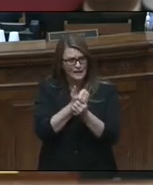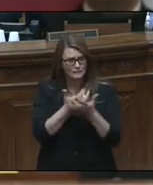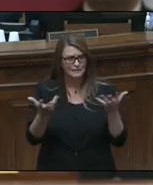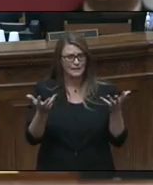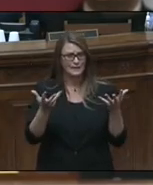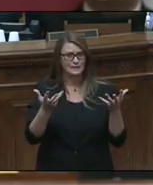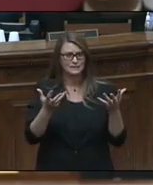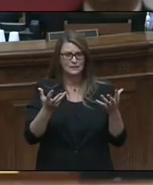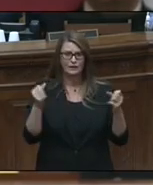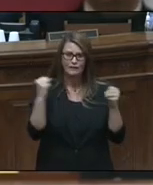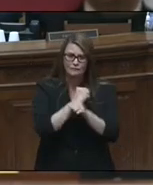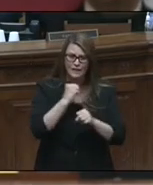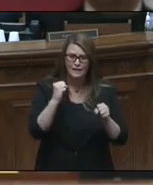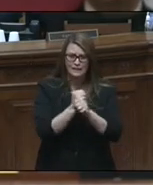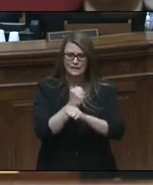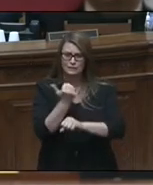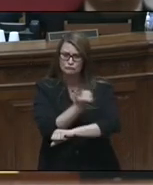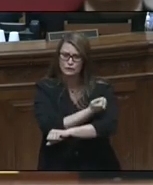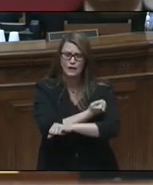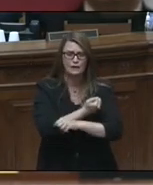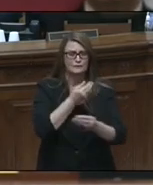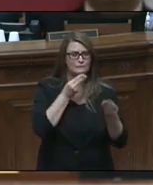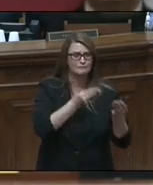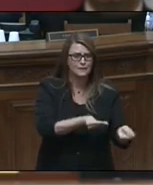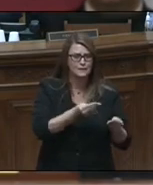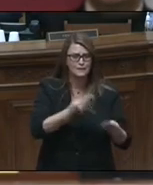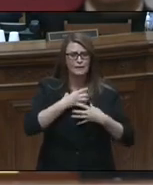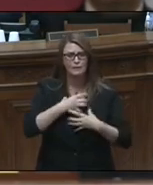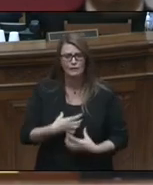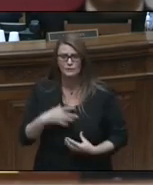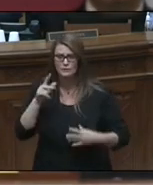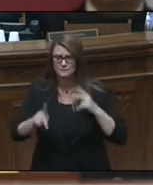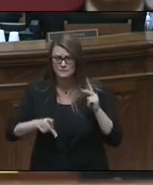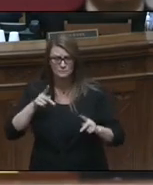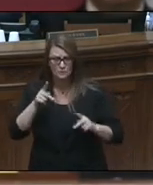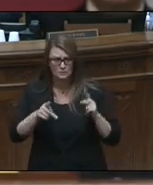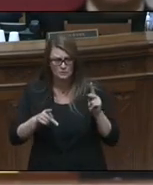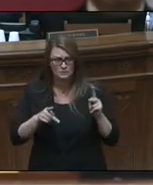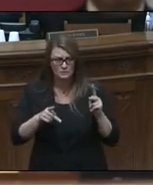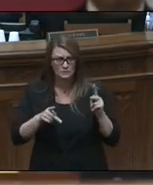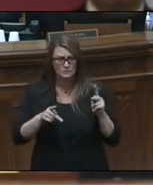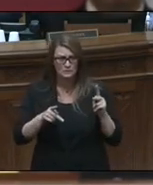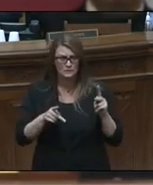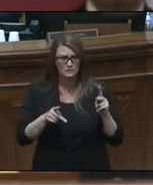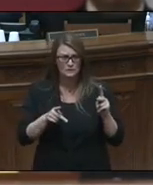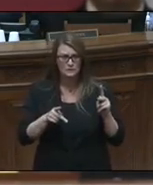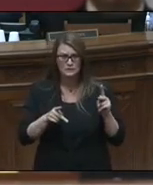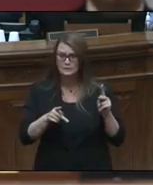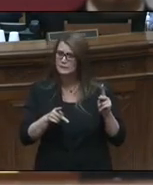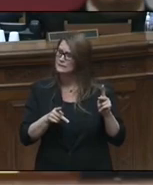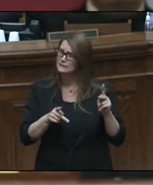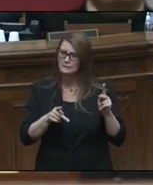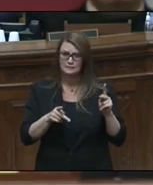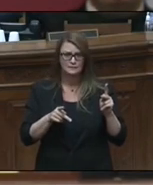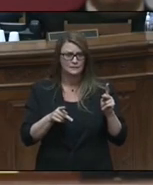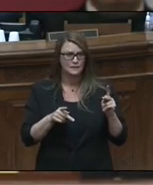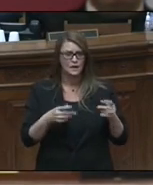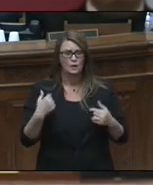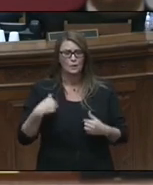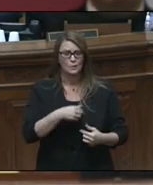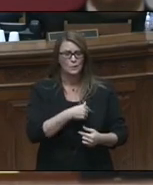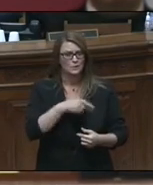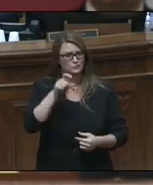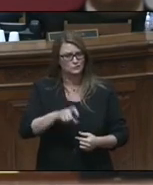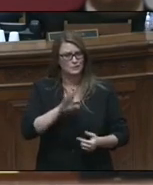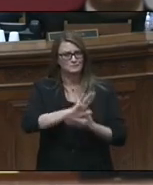Combating drugs. Feeding the hungry. Very, very just the essential ingredients of who we